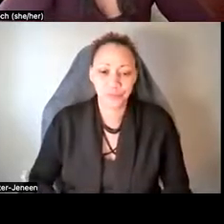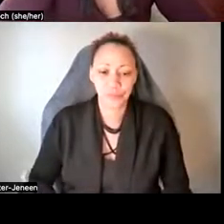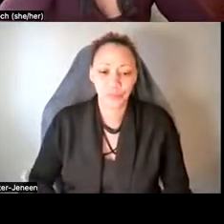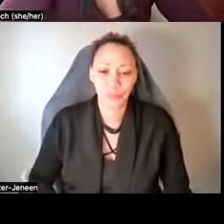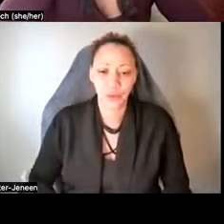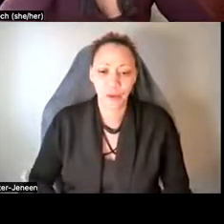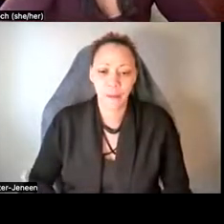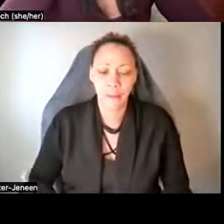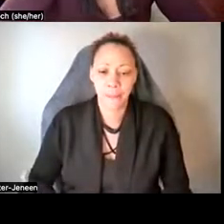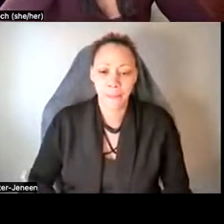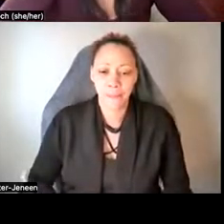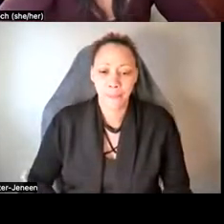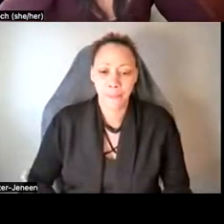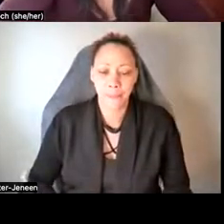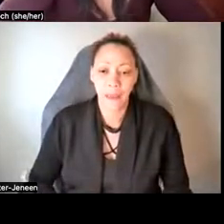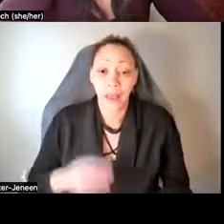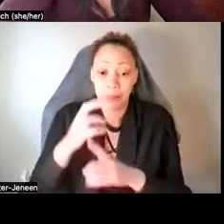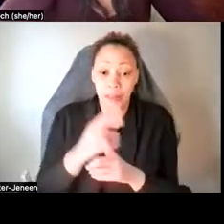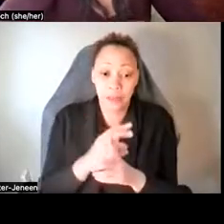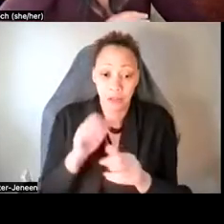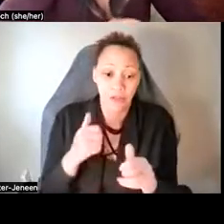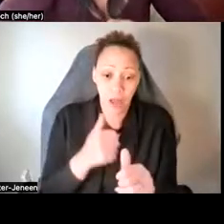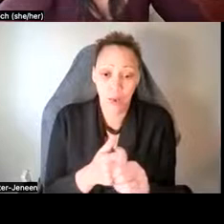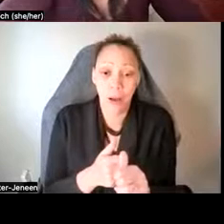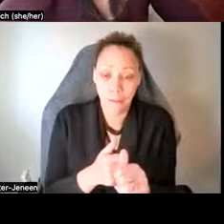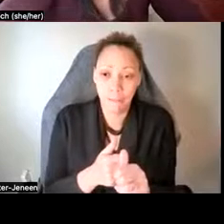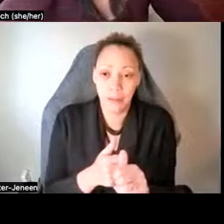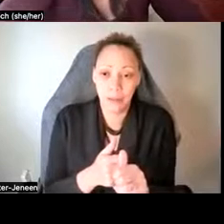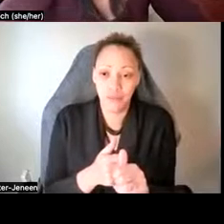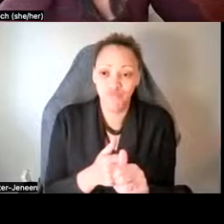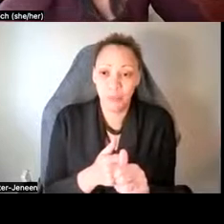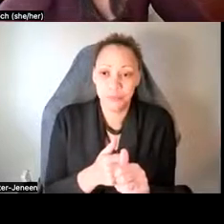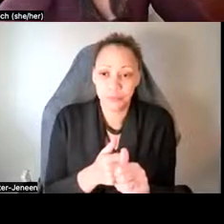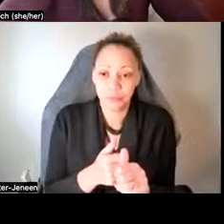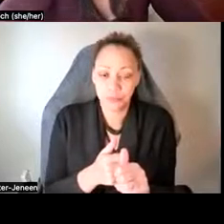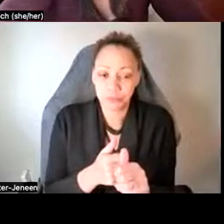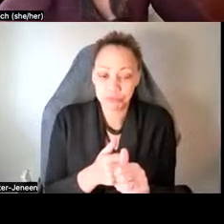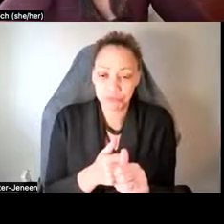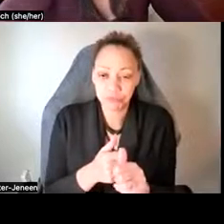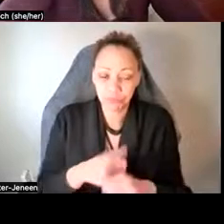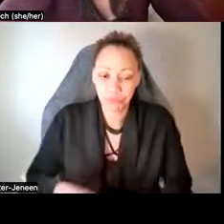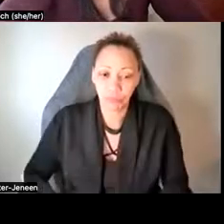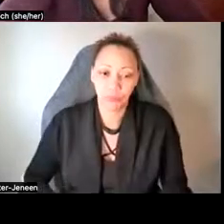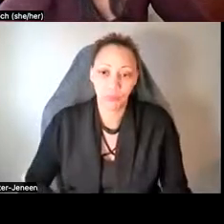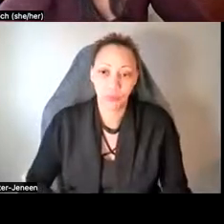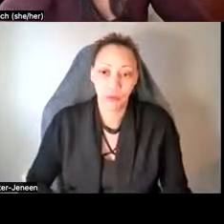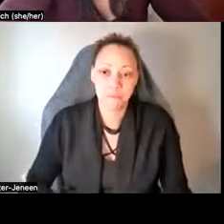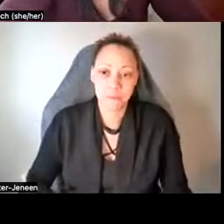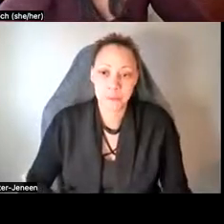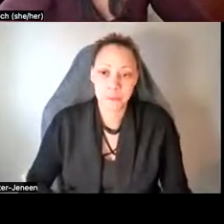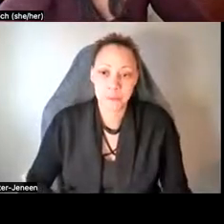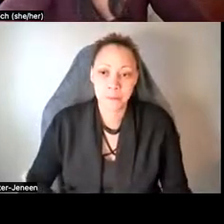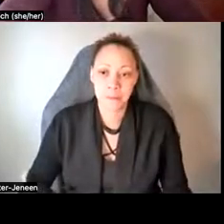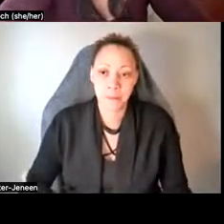so, uh, at the six-month follow-up, there's the unblinding, um, where, um, the, uh,